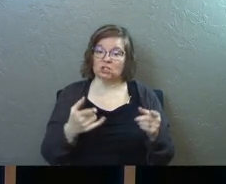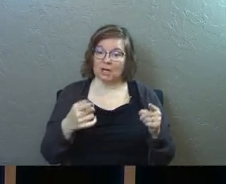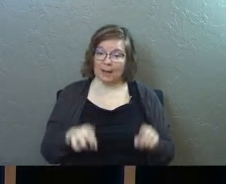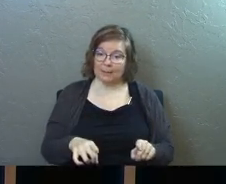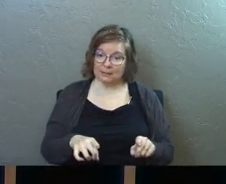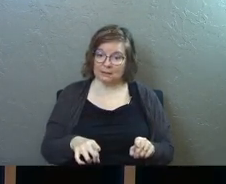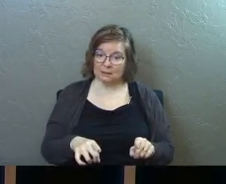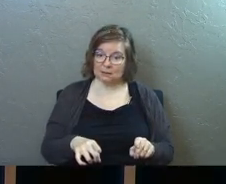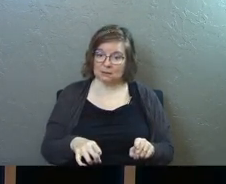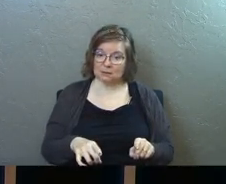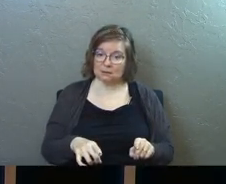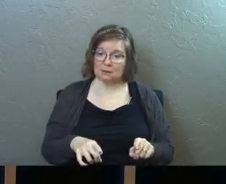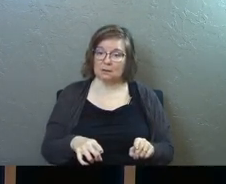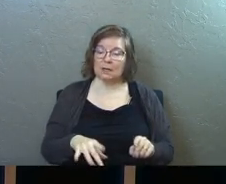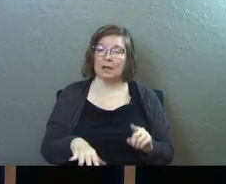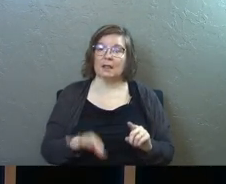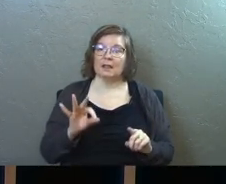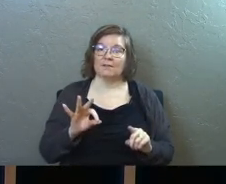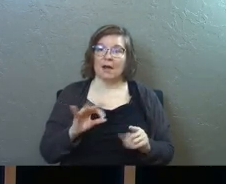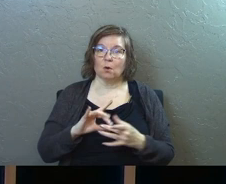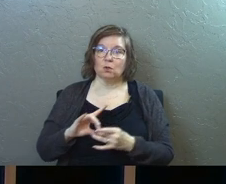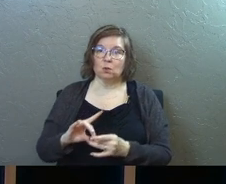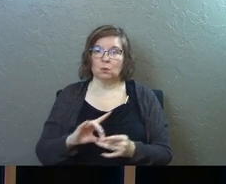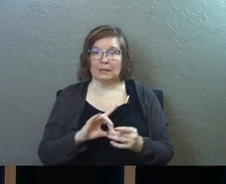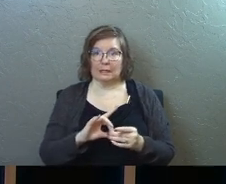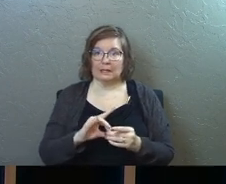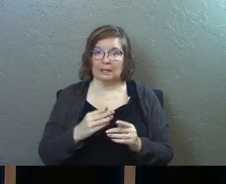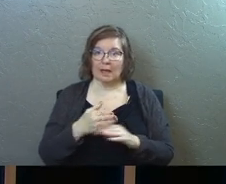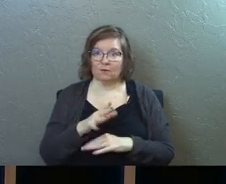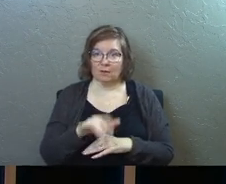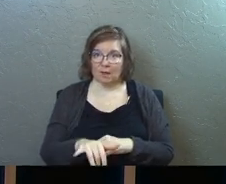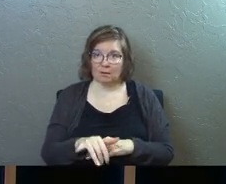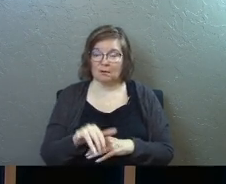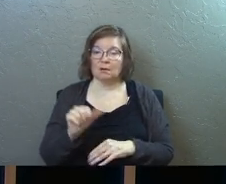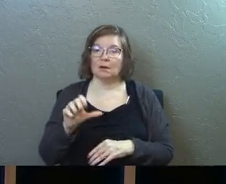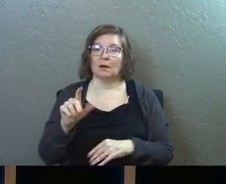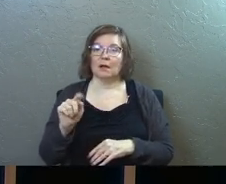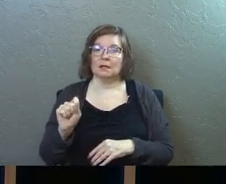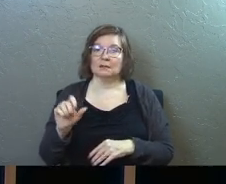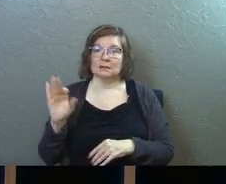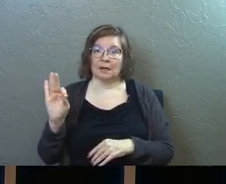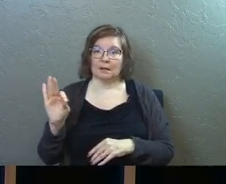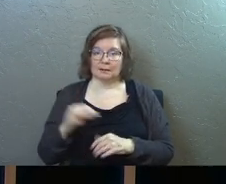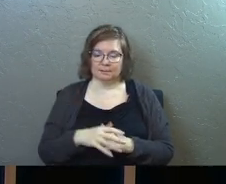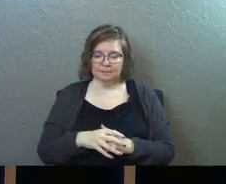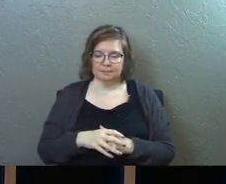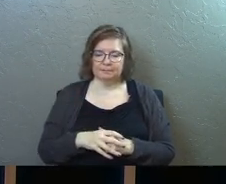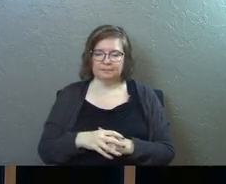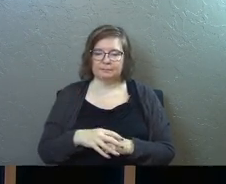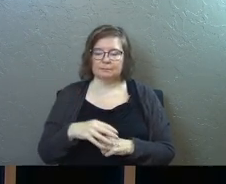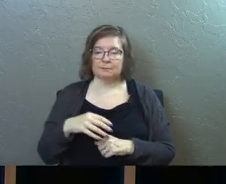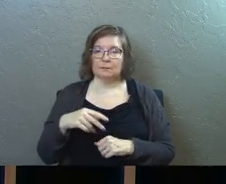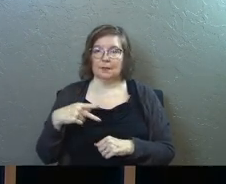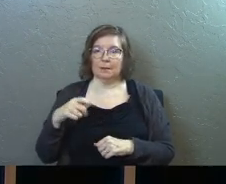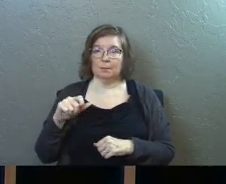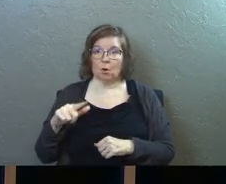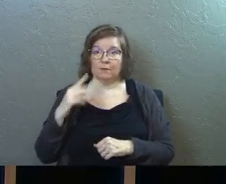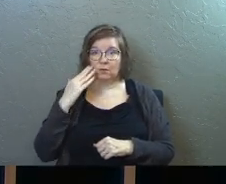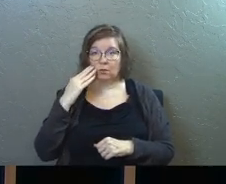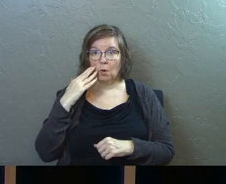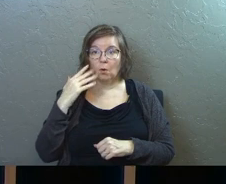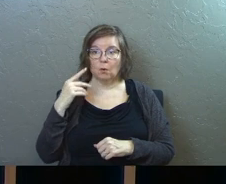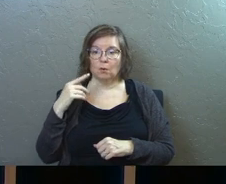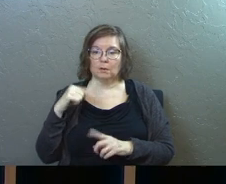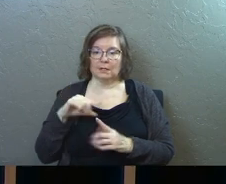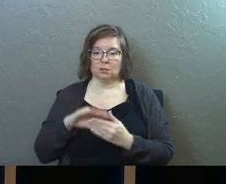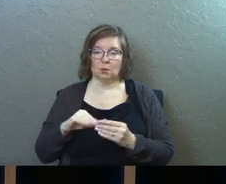happened and they found unity Acts nine Paul if you know Paul's story